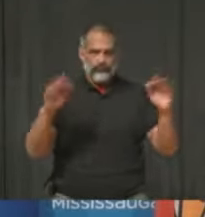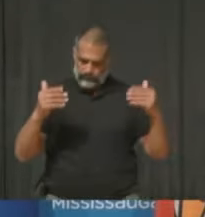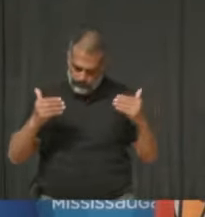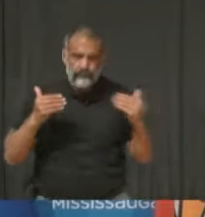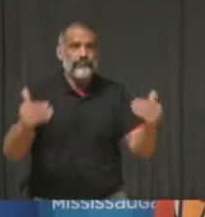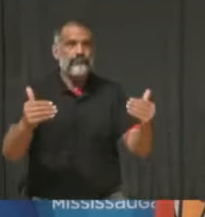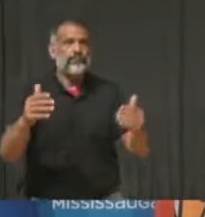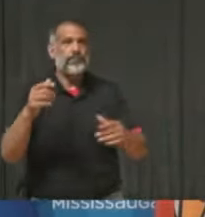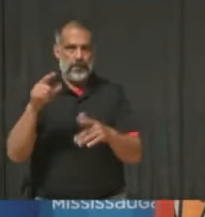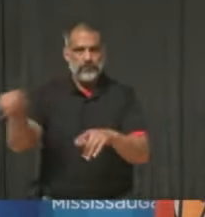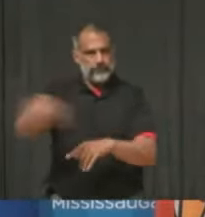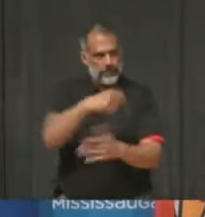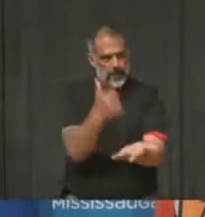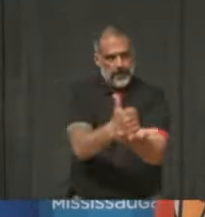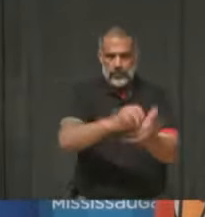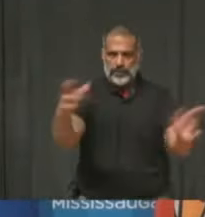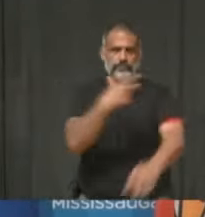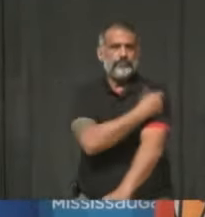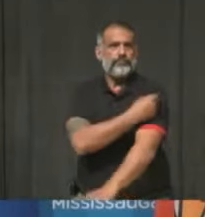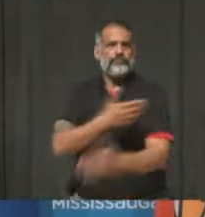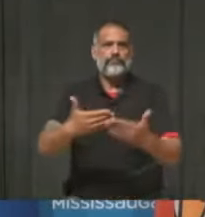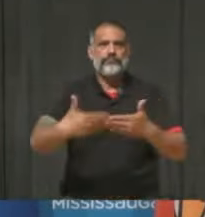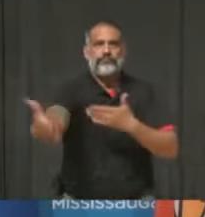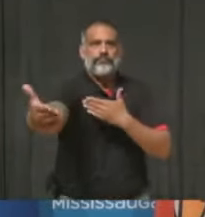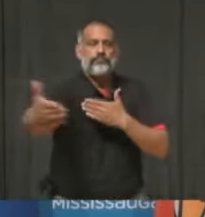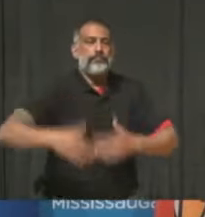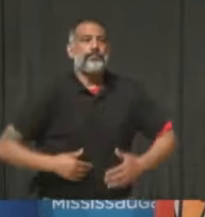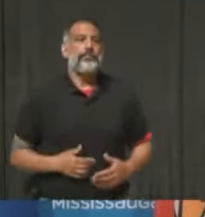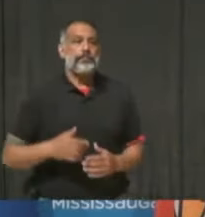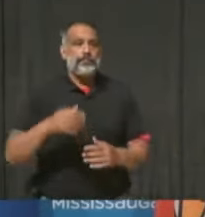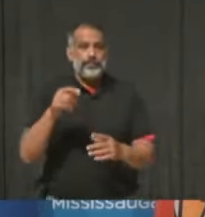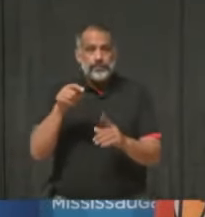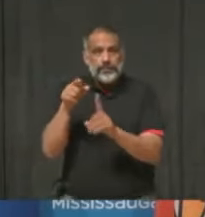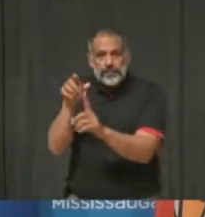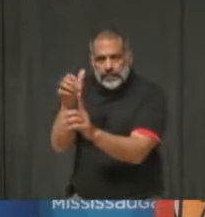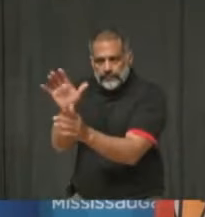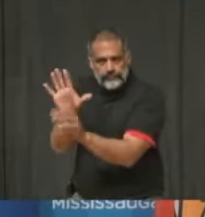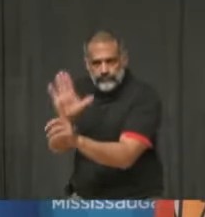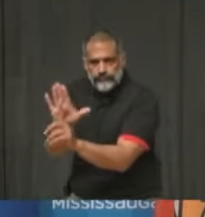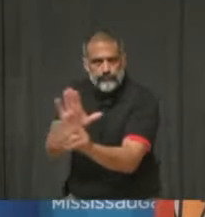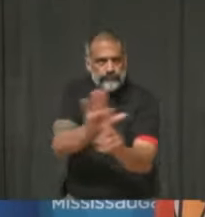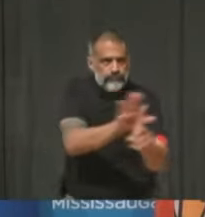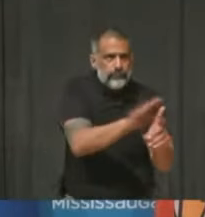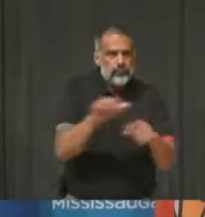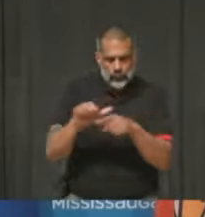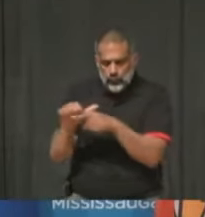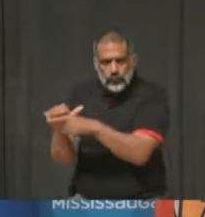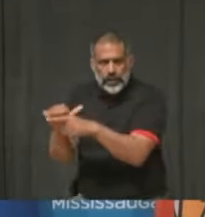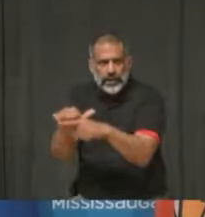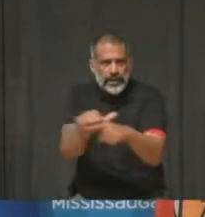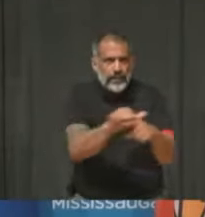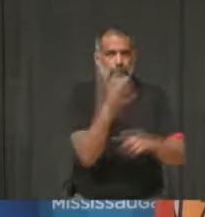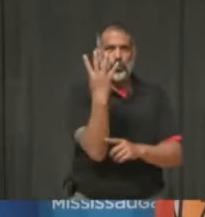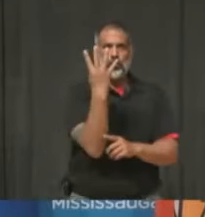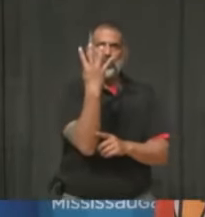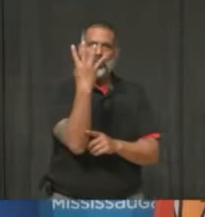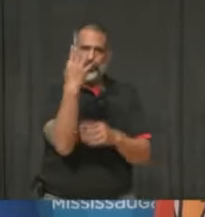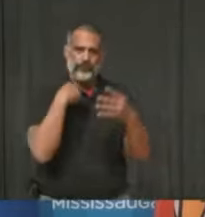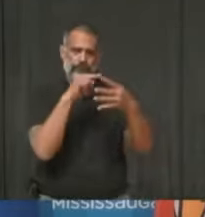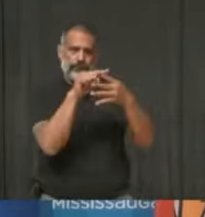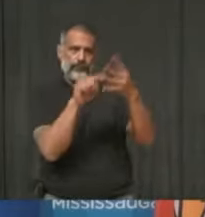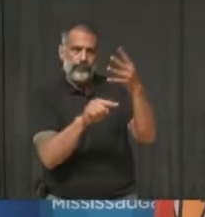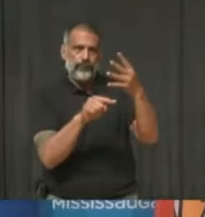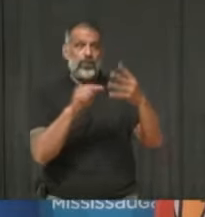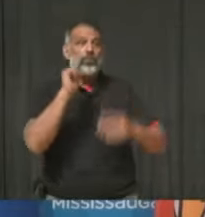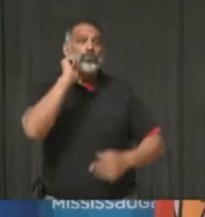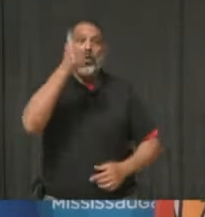And so each of them were to do four training sessions, which they have all completed as of tomorrow, and then